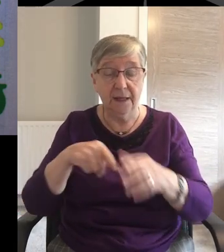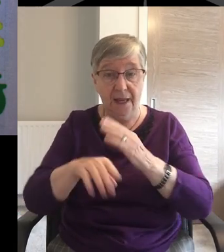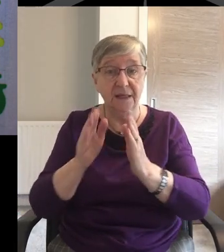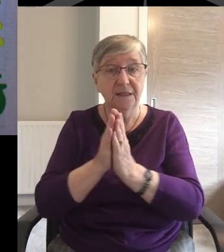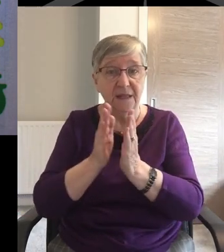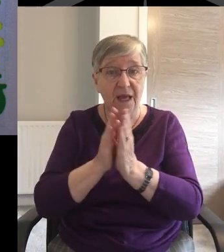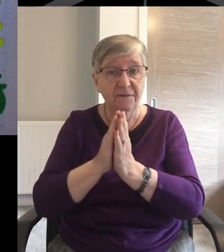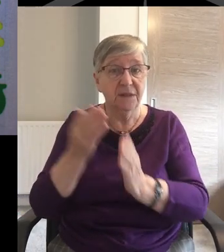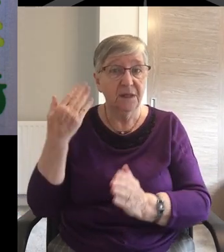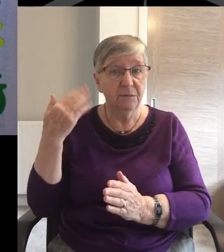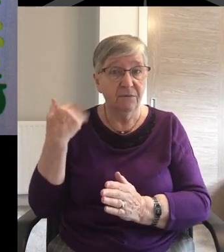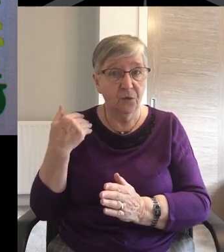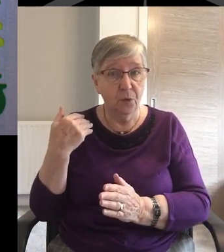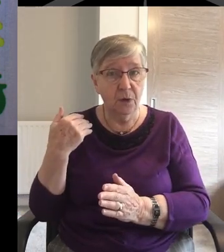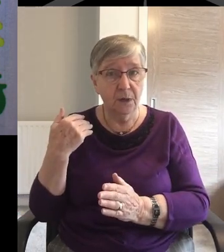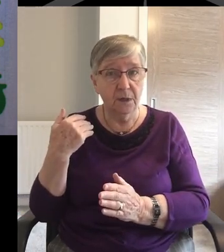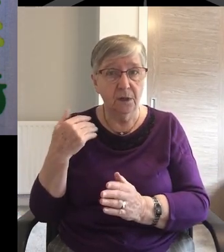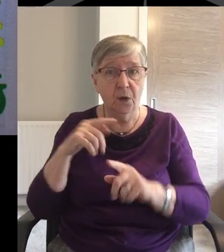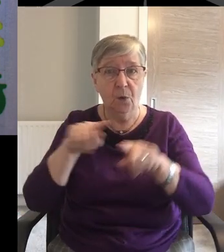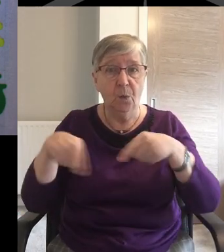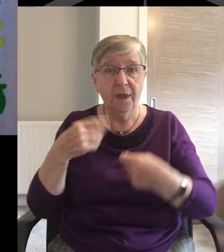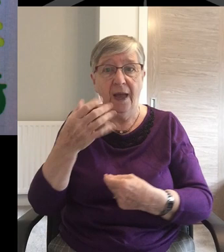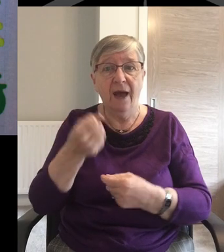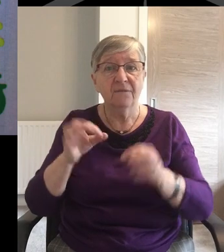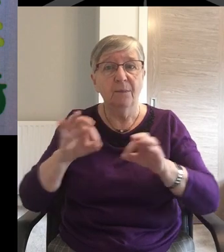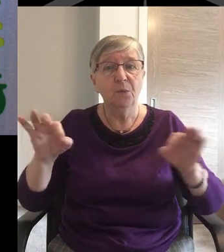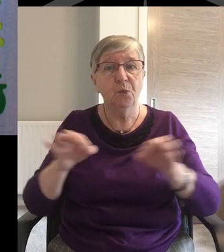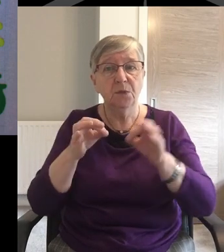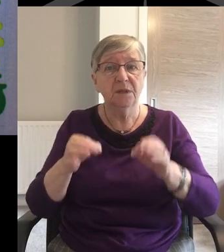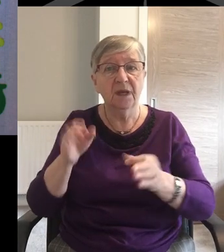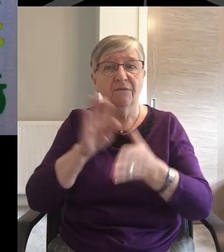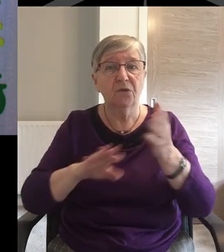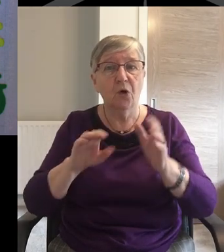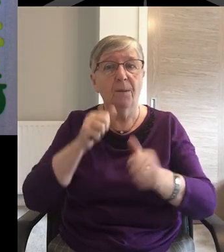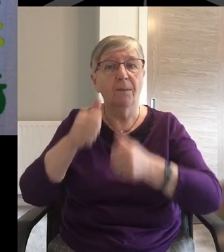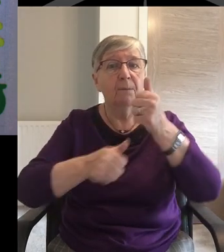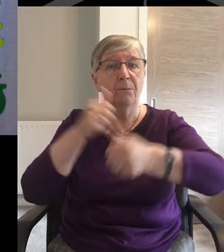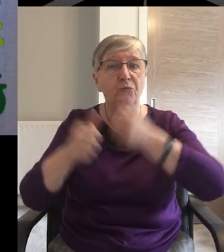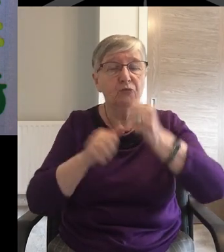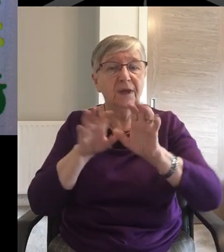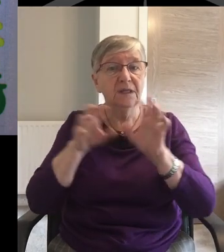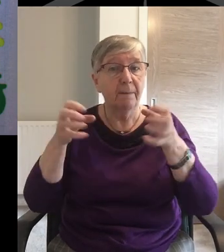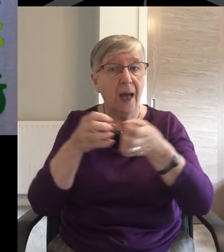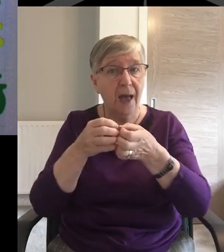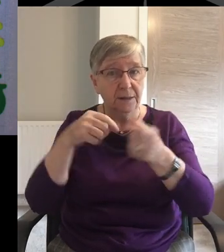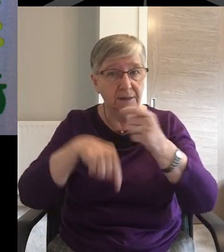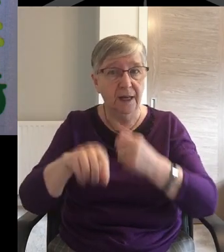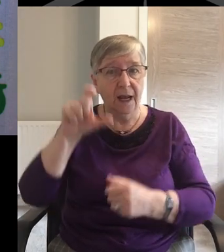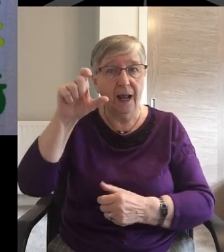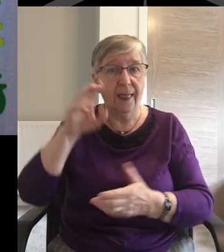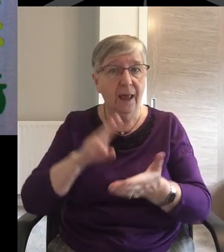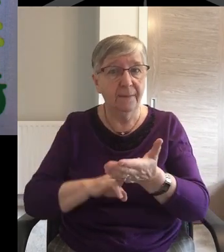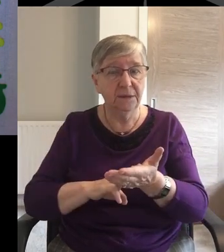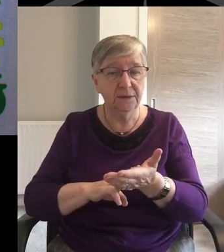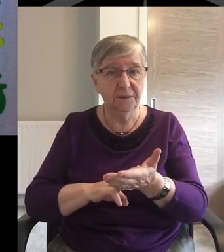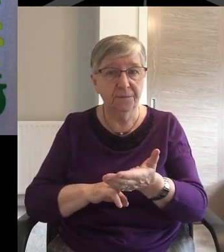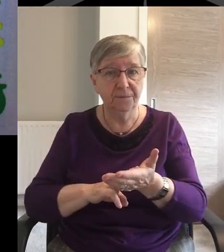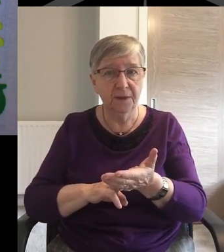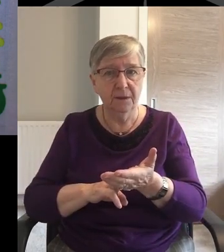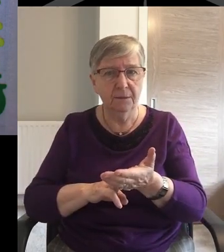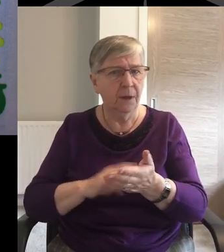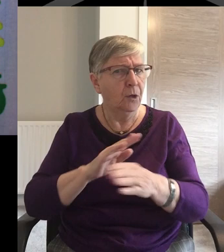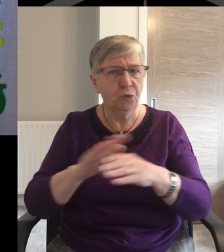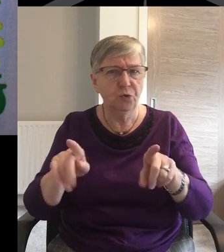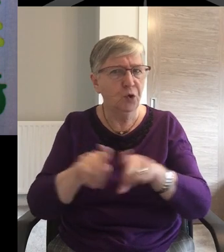then, we've been blessed with music from the Praise Band, now one of the distinct features of Claremont's worship. But it was not